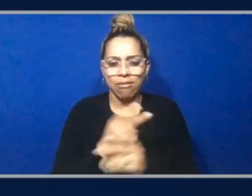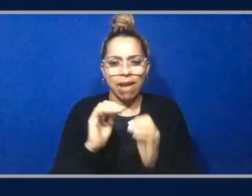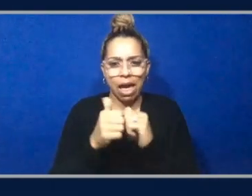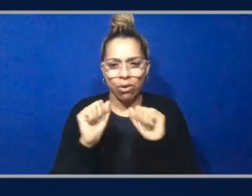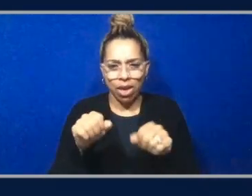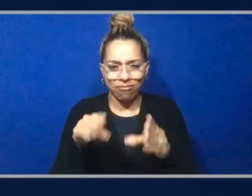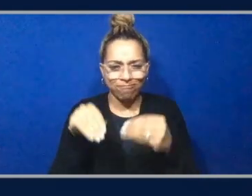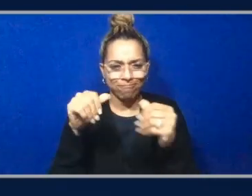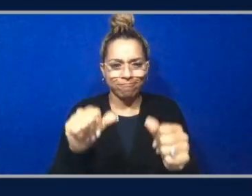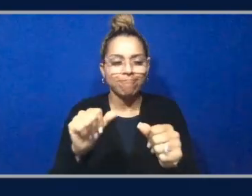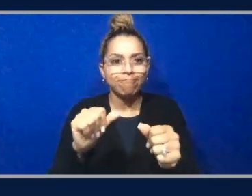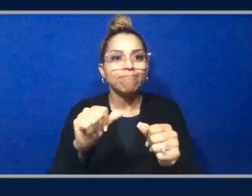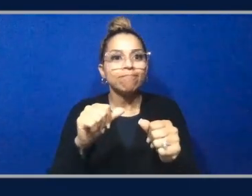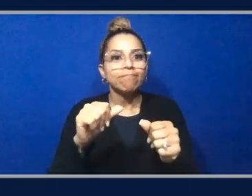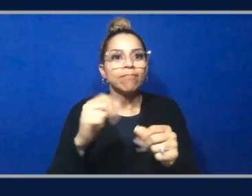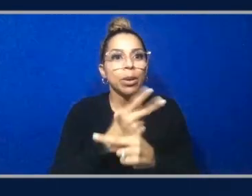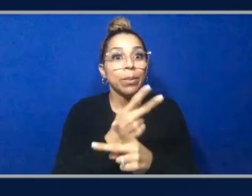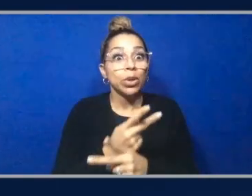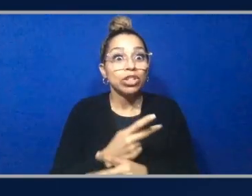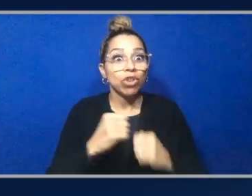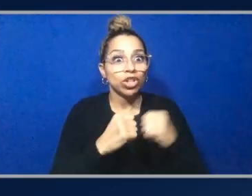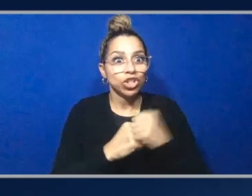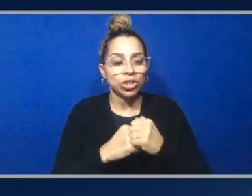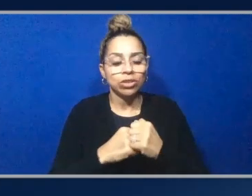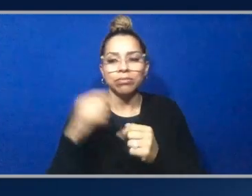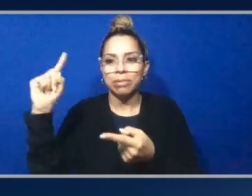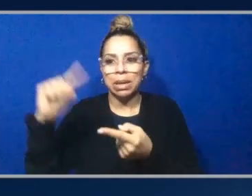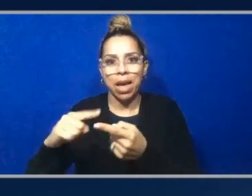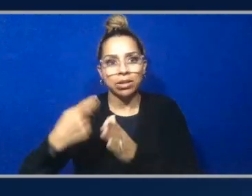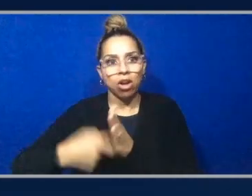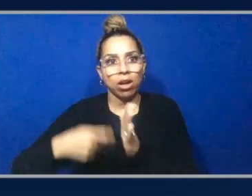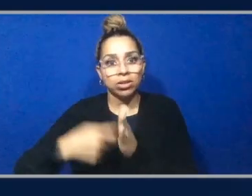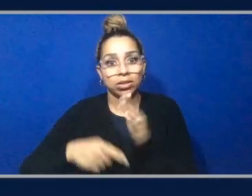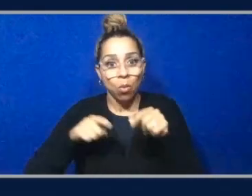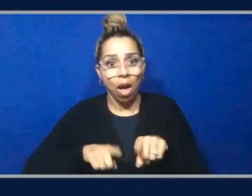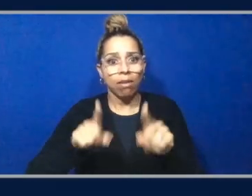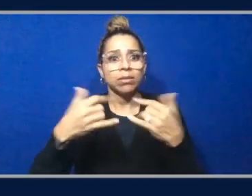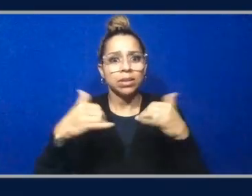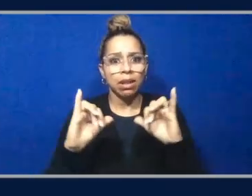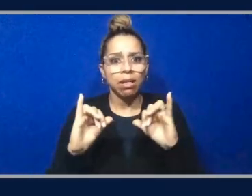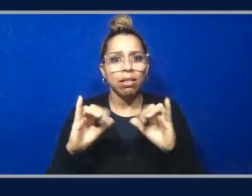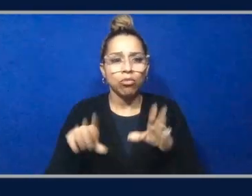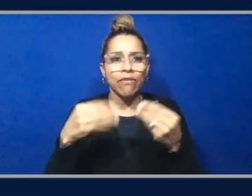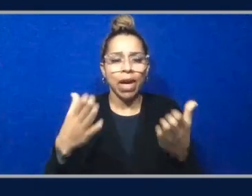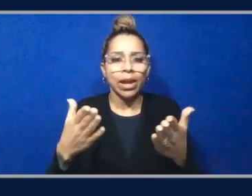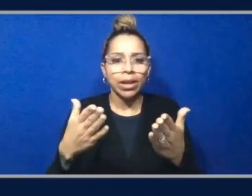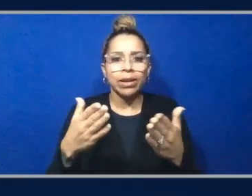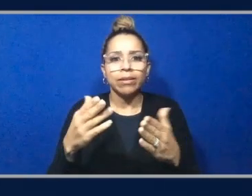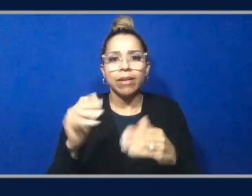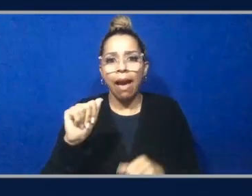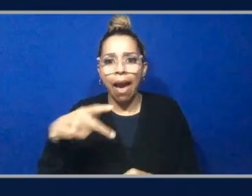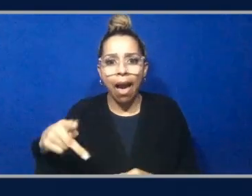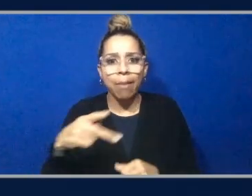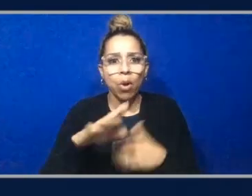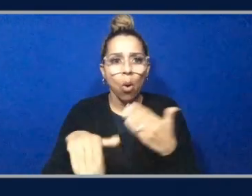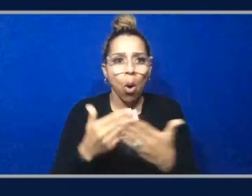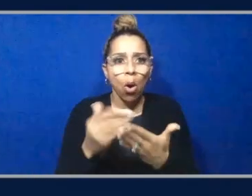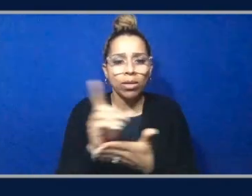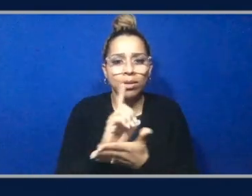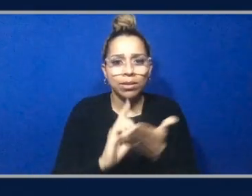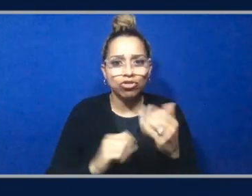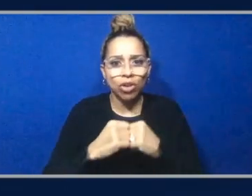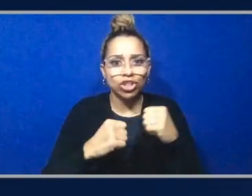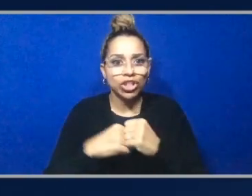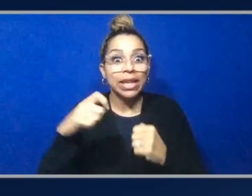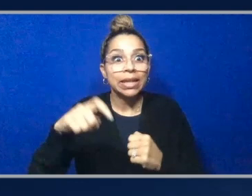to minimize costs while still providing applications, all the infrastructure they need to run efficiently and performantly. Great. I have a question now,